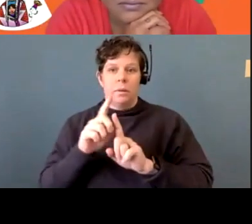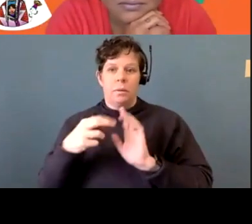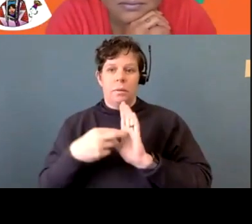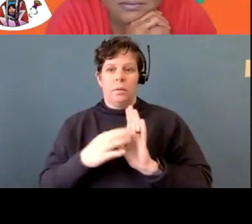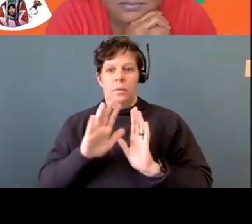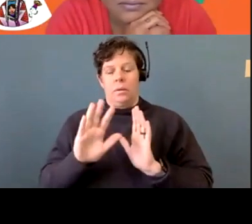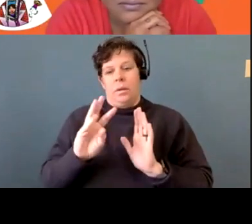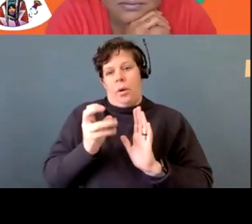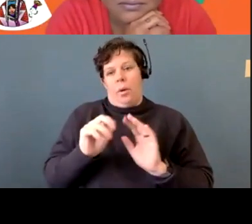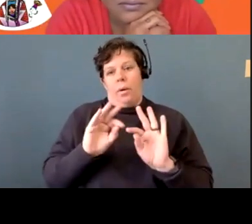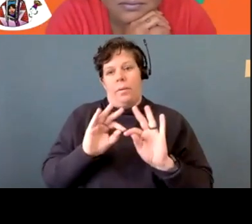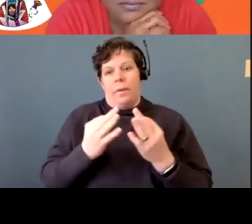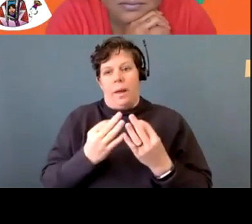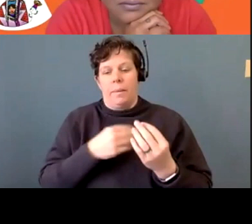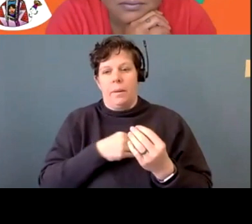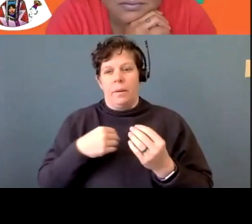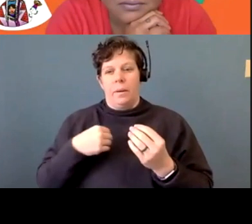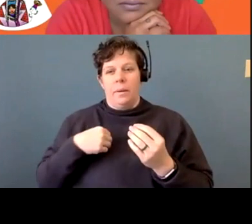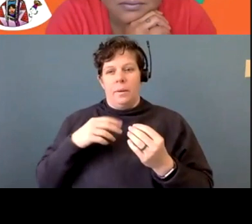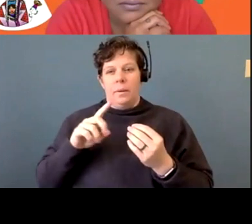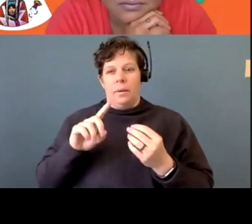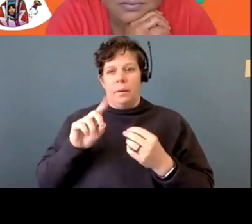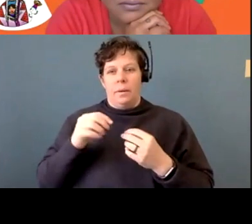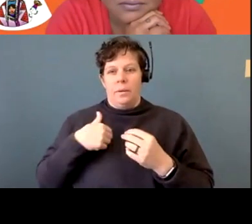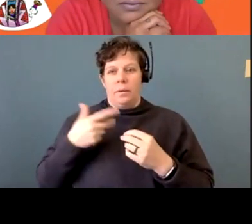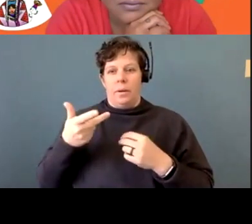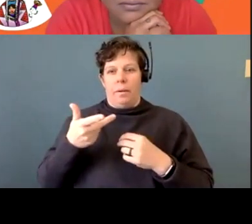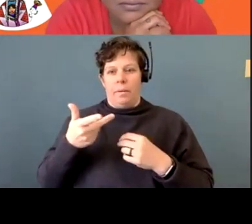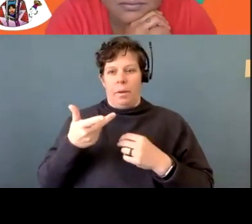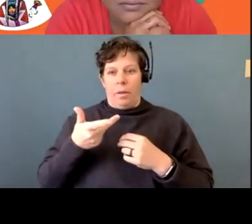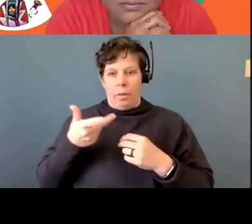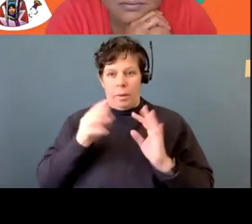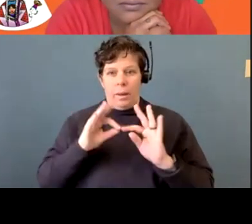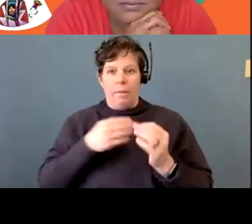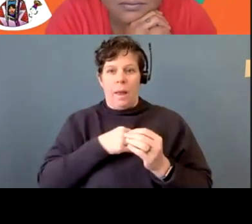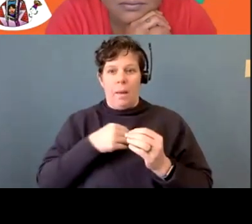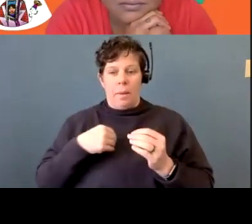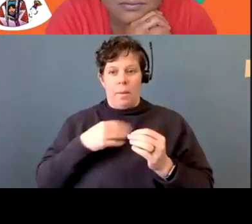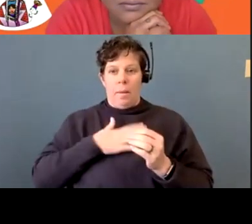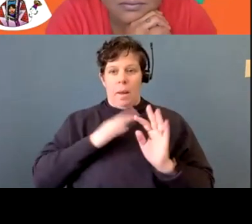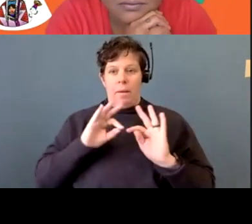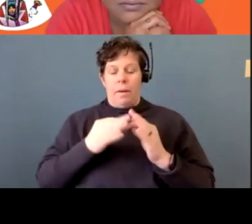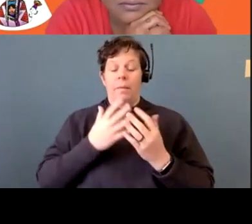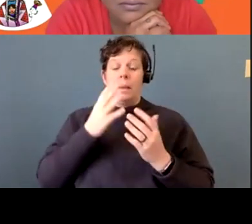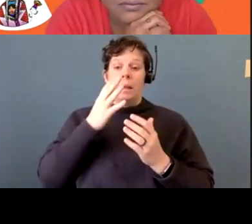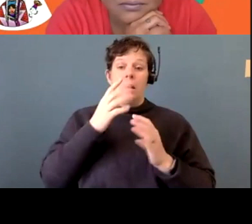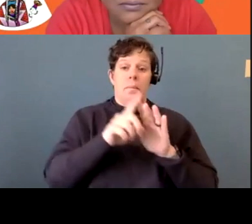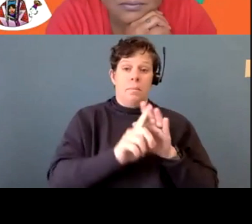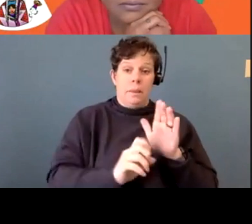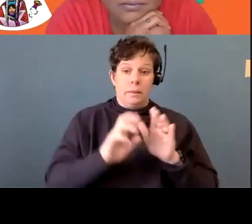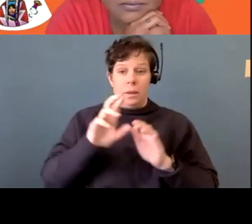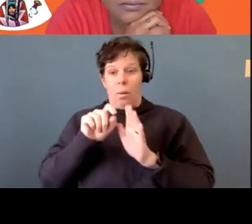have, um, three family members in my family that have been missing or murdered. I